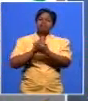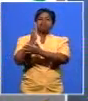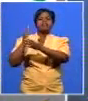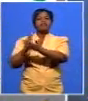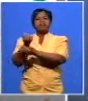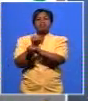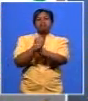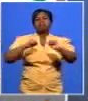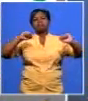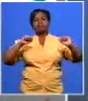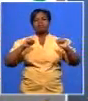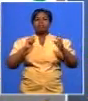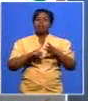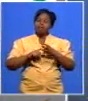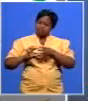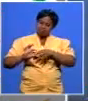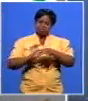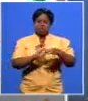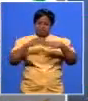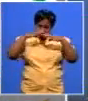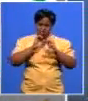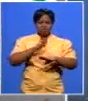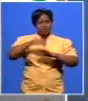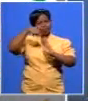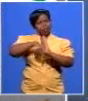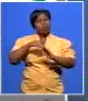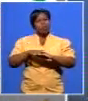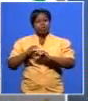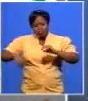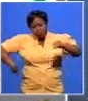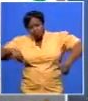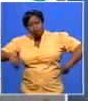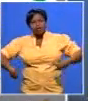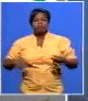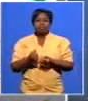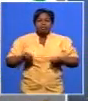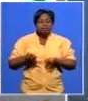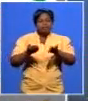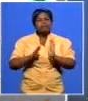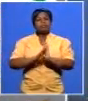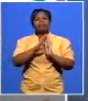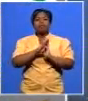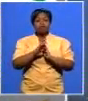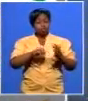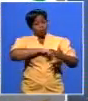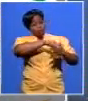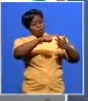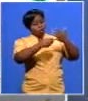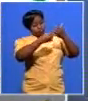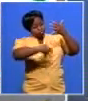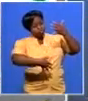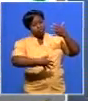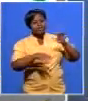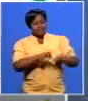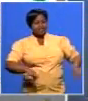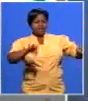and service delivery and he symbolizes the fight against corruption all of those things are now the value system of the